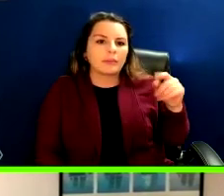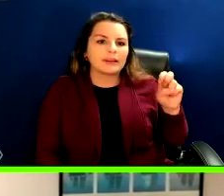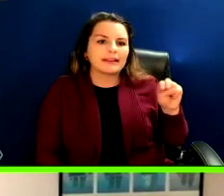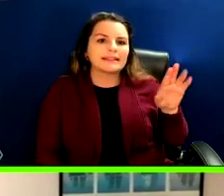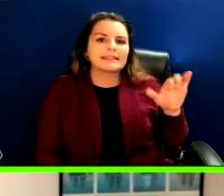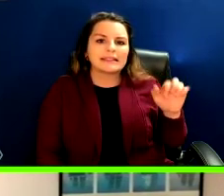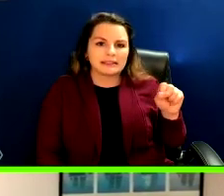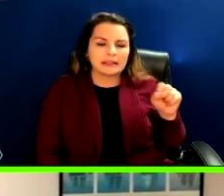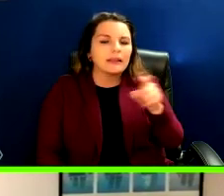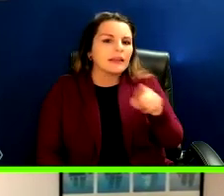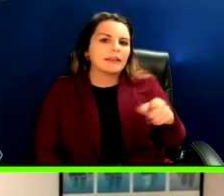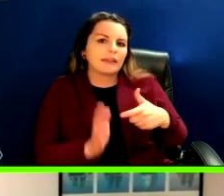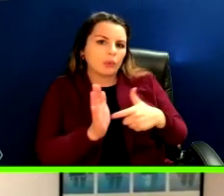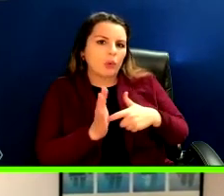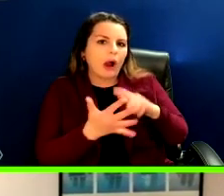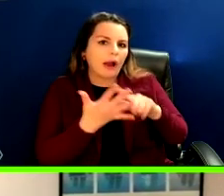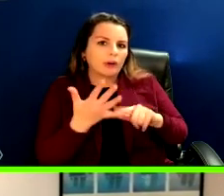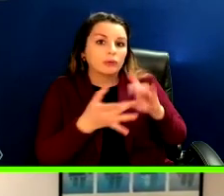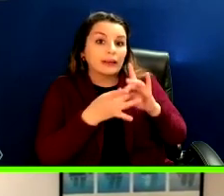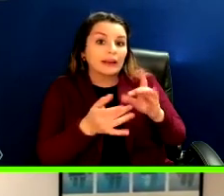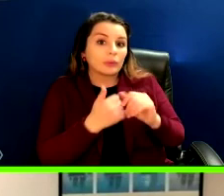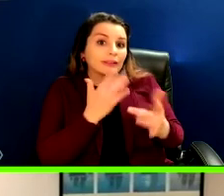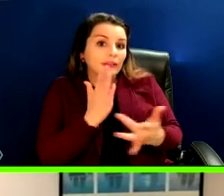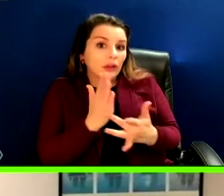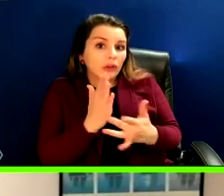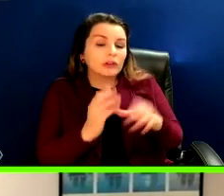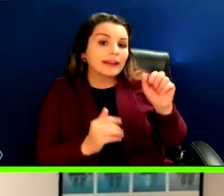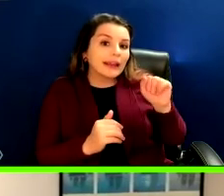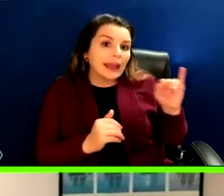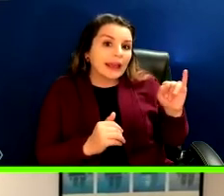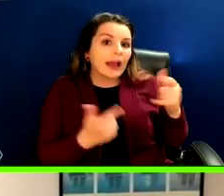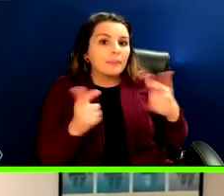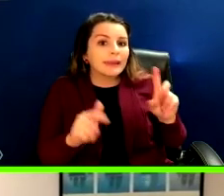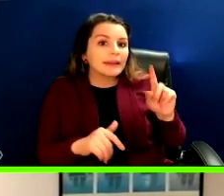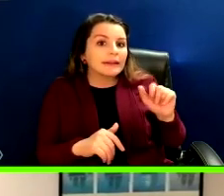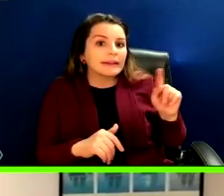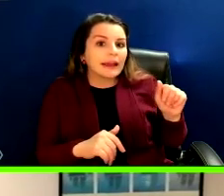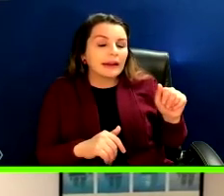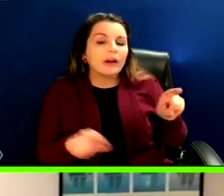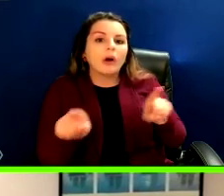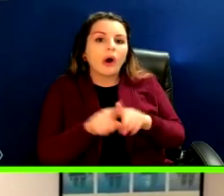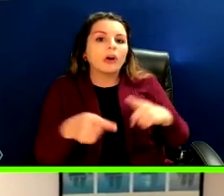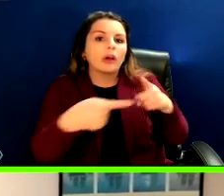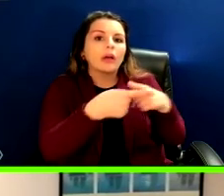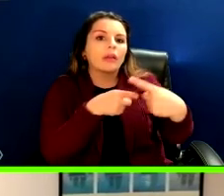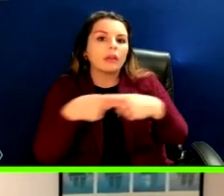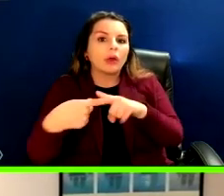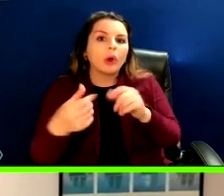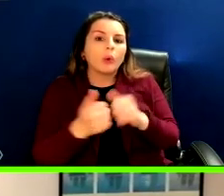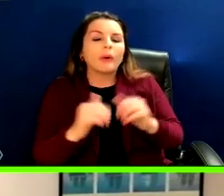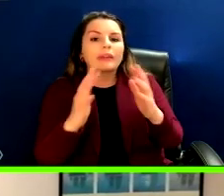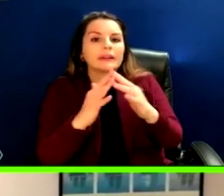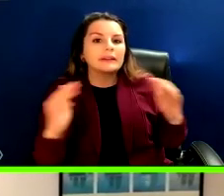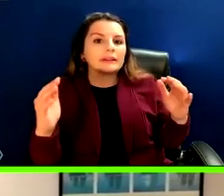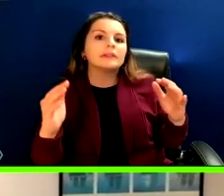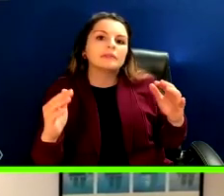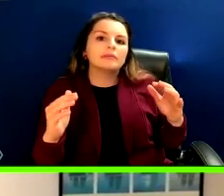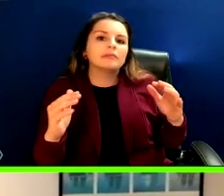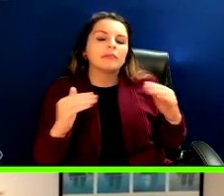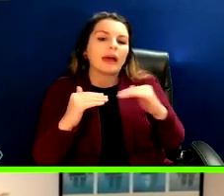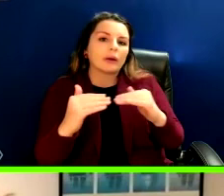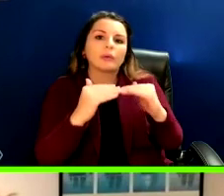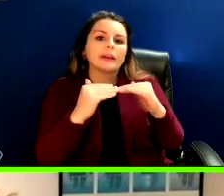need to have in terms of technology, AI, big data, and their intersection of diversity, equity, and inclusion?